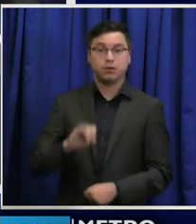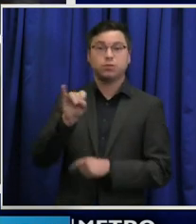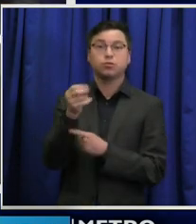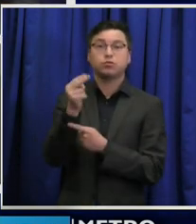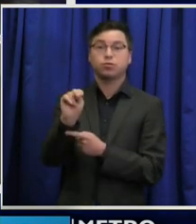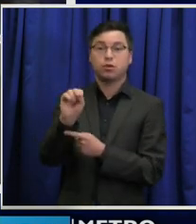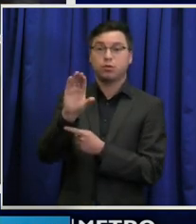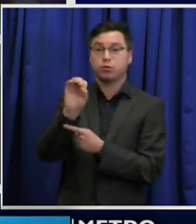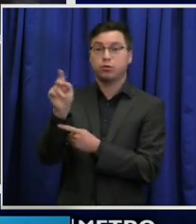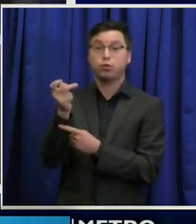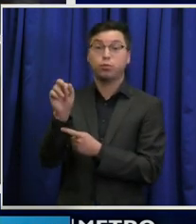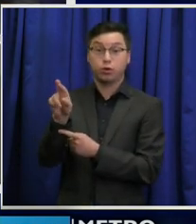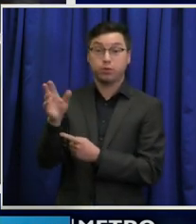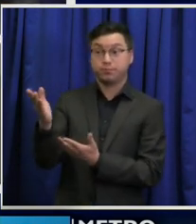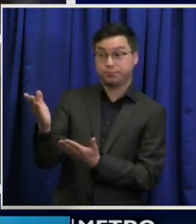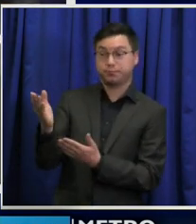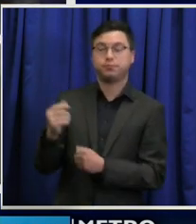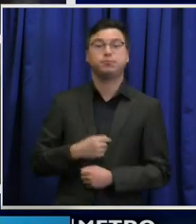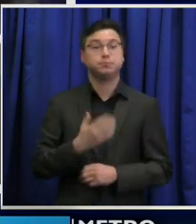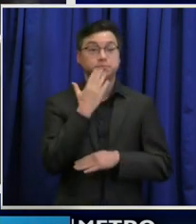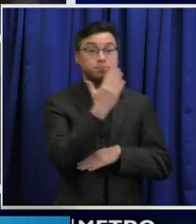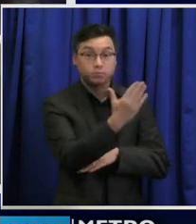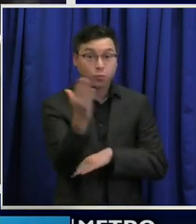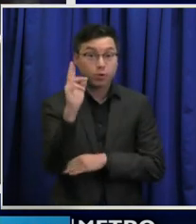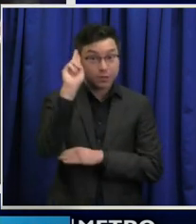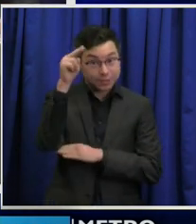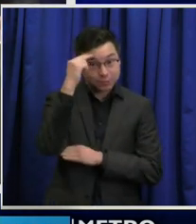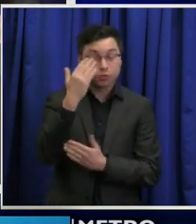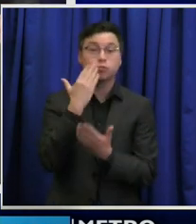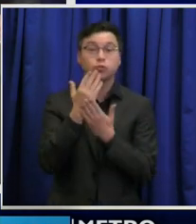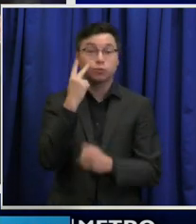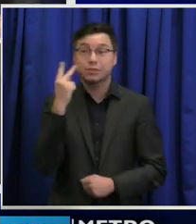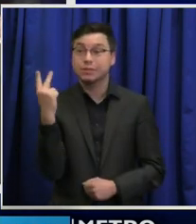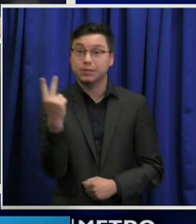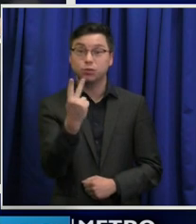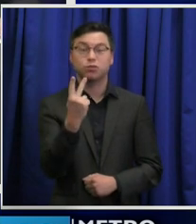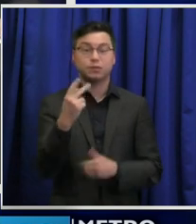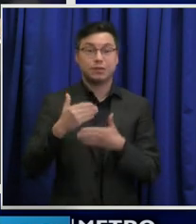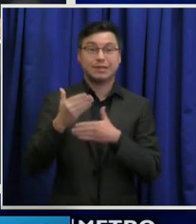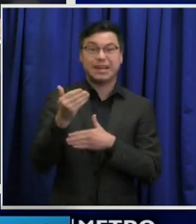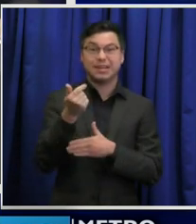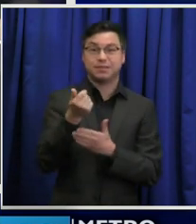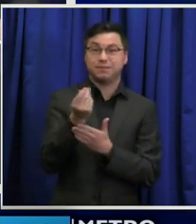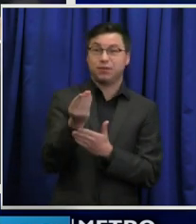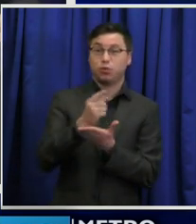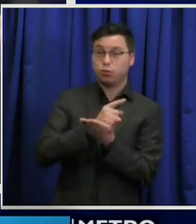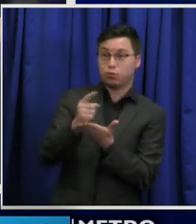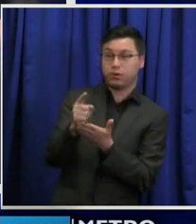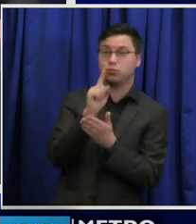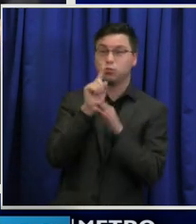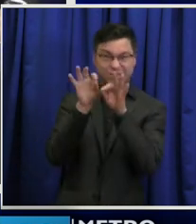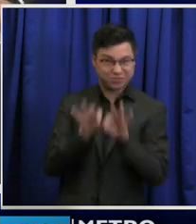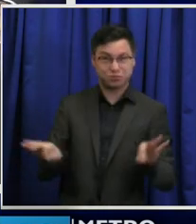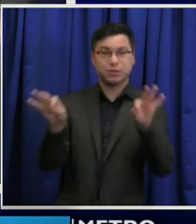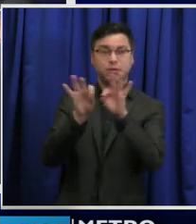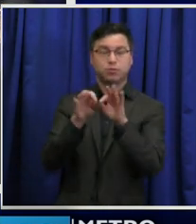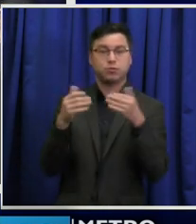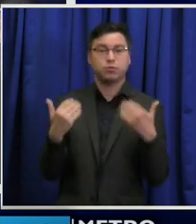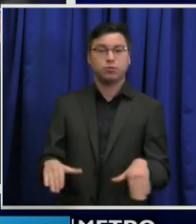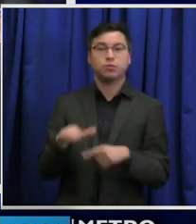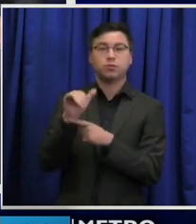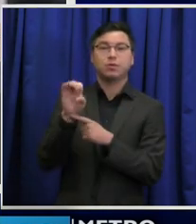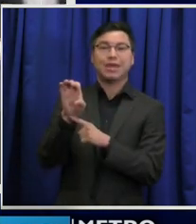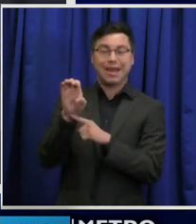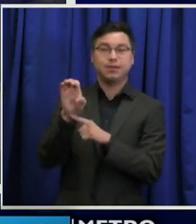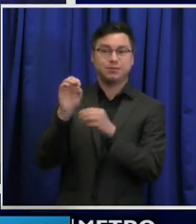morning, Nashville. Good to see you this morning. The next weeks are critical in our fight against COVID-19. Our case counts